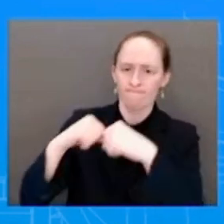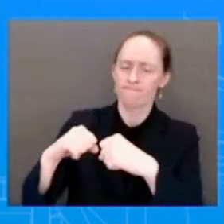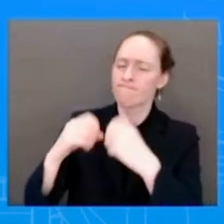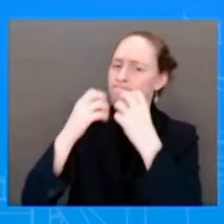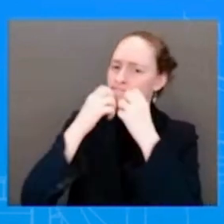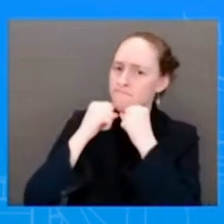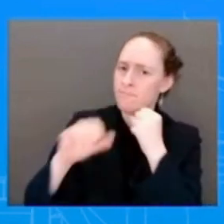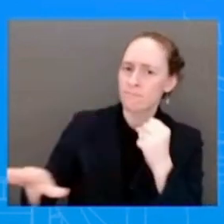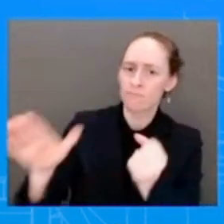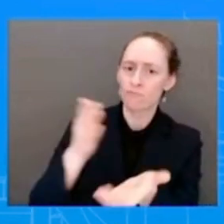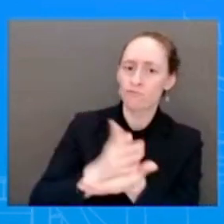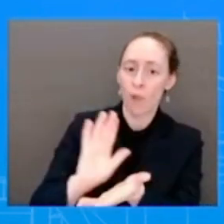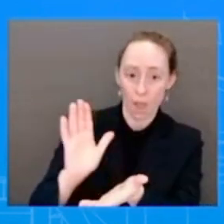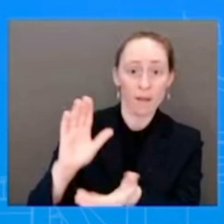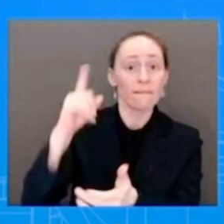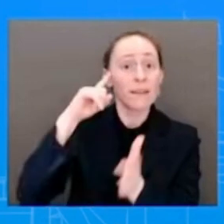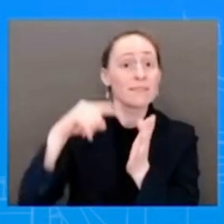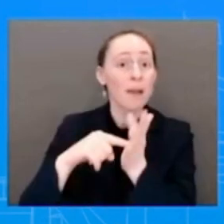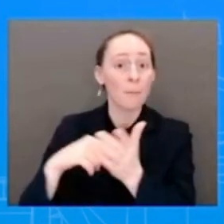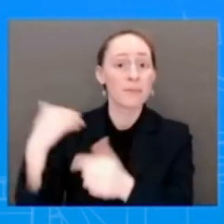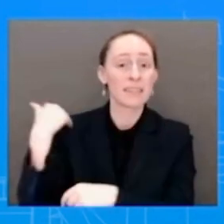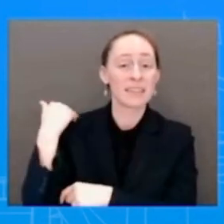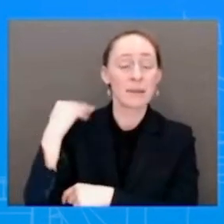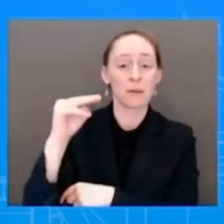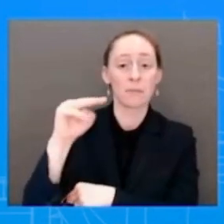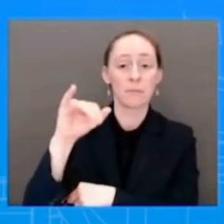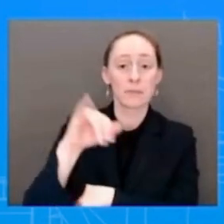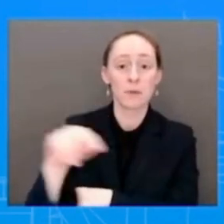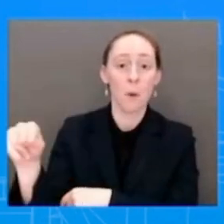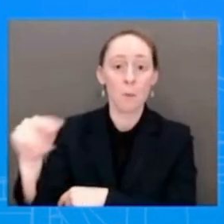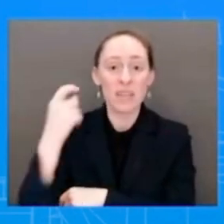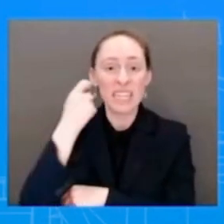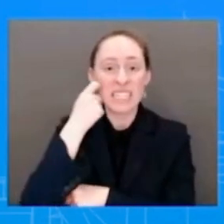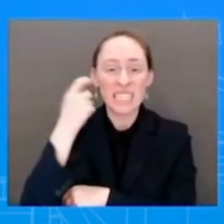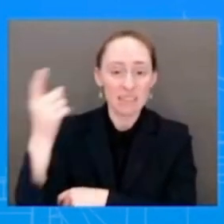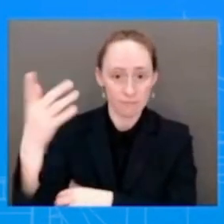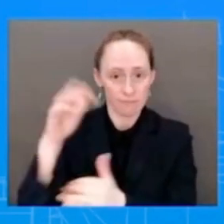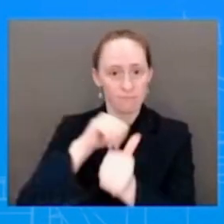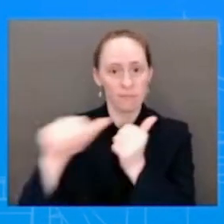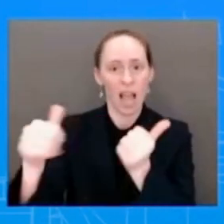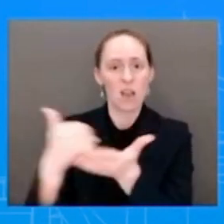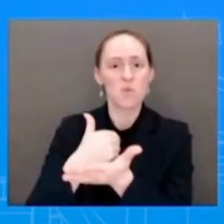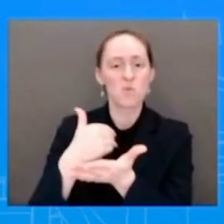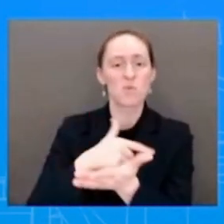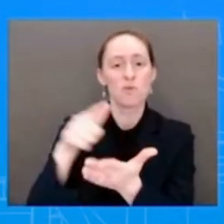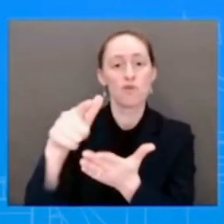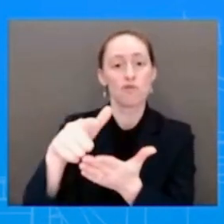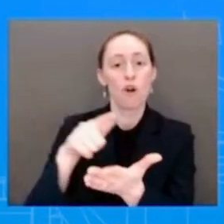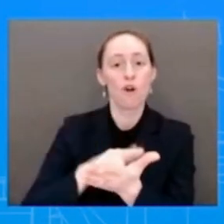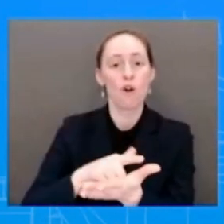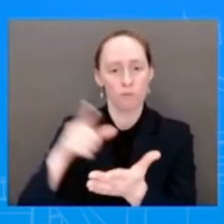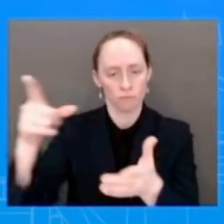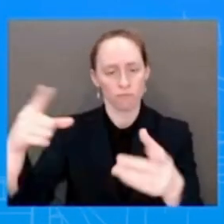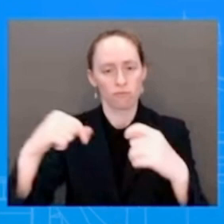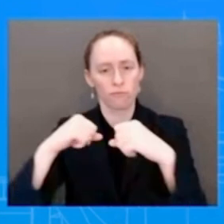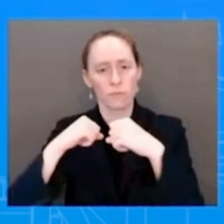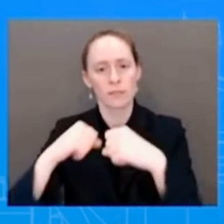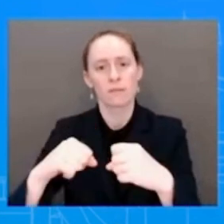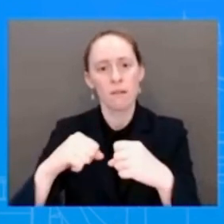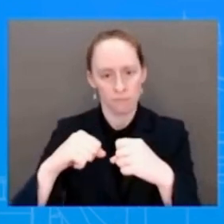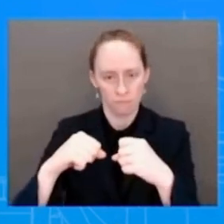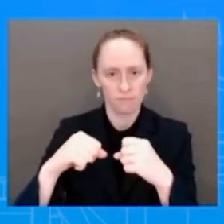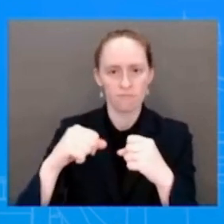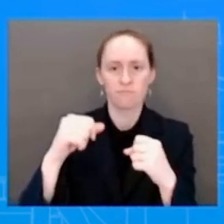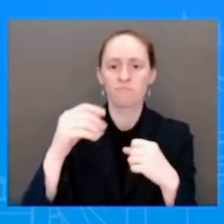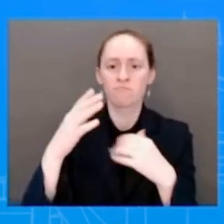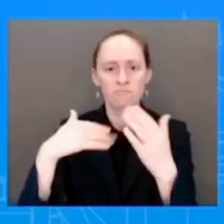the first state in 2023 to pass legislation codifying the protections of Roe. So, there's a lot of work to be done to ensure women everywhere